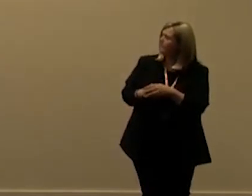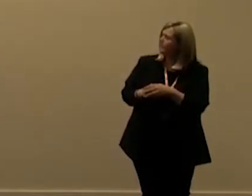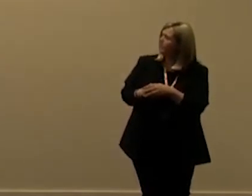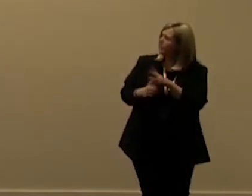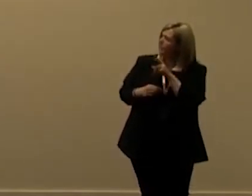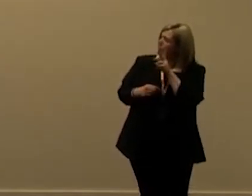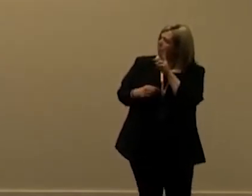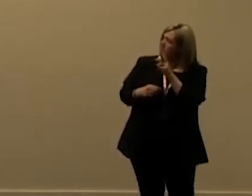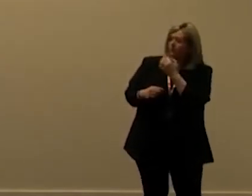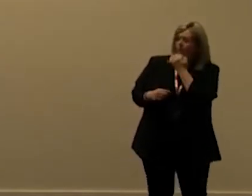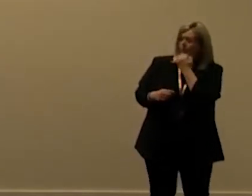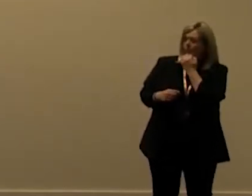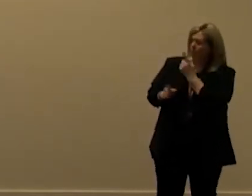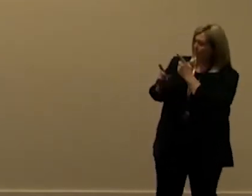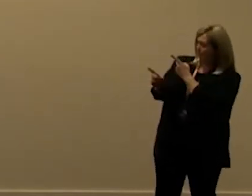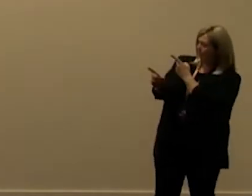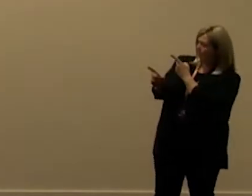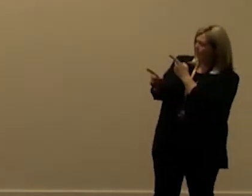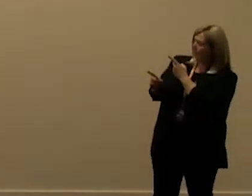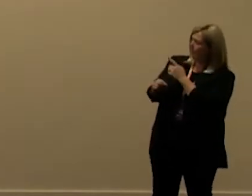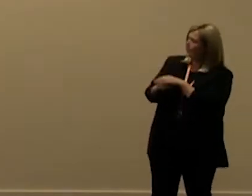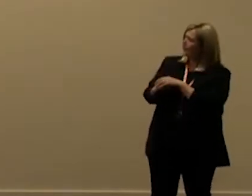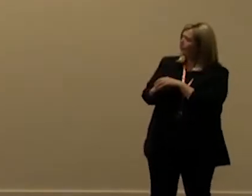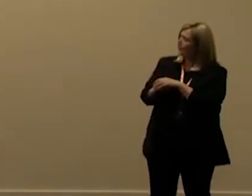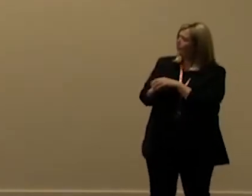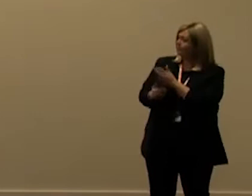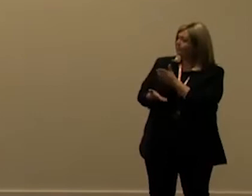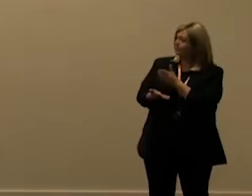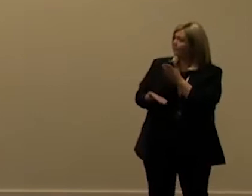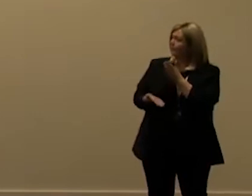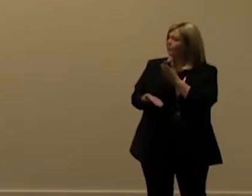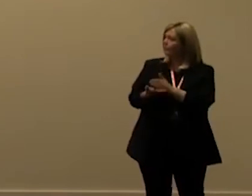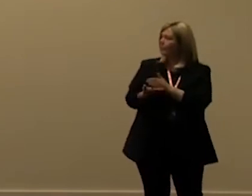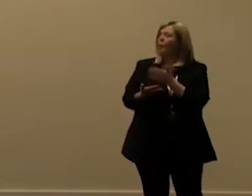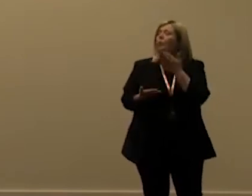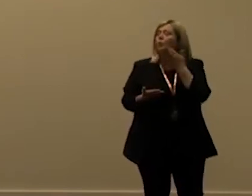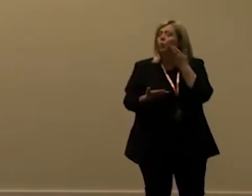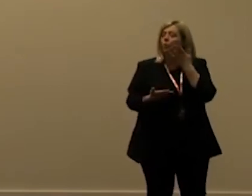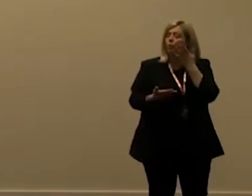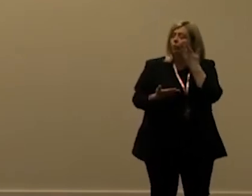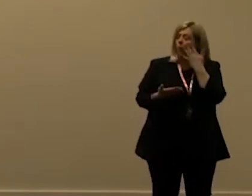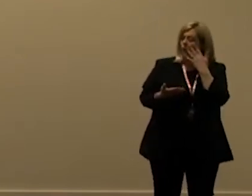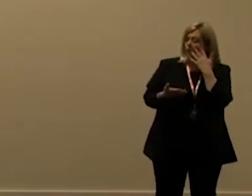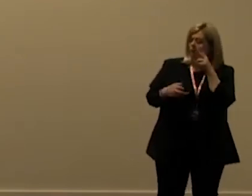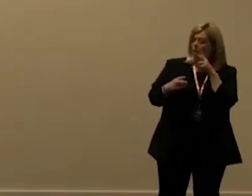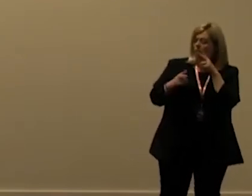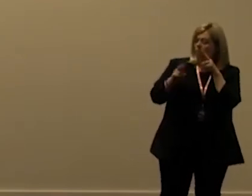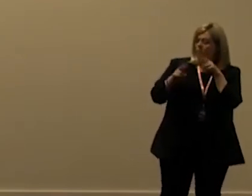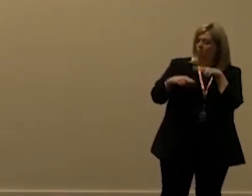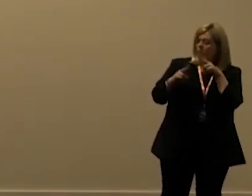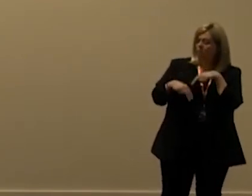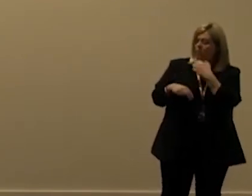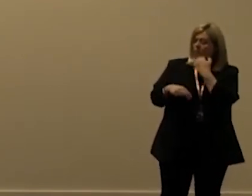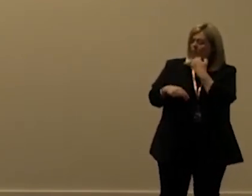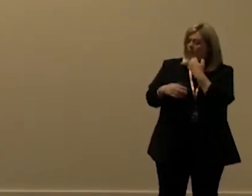if you look at this number over here it actually when i've when i looked at it and i set set like a